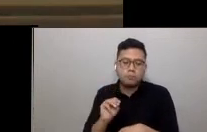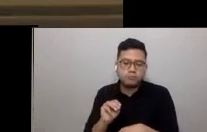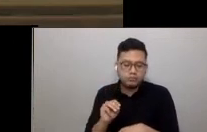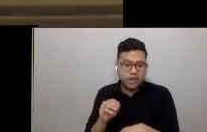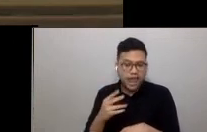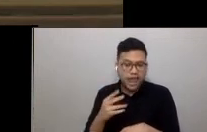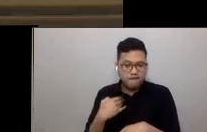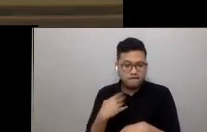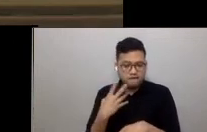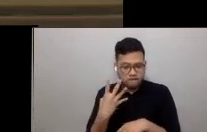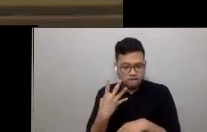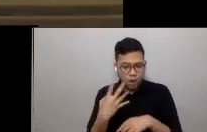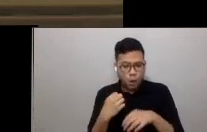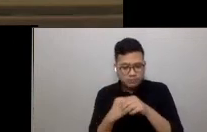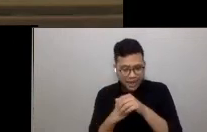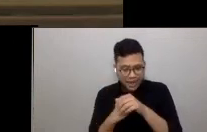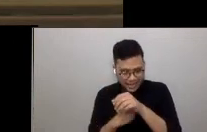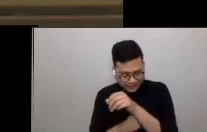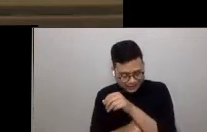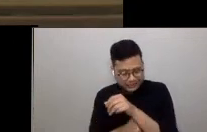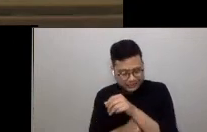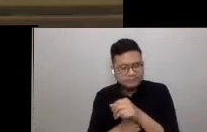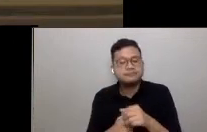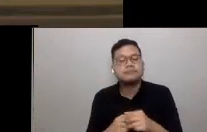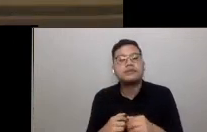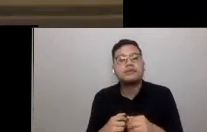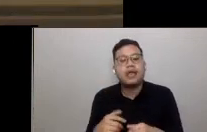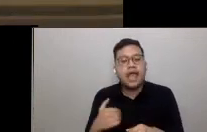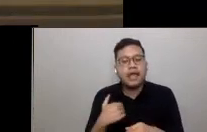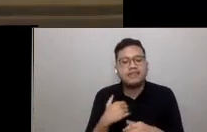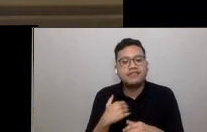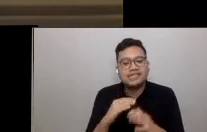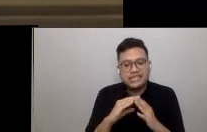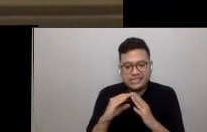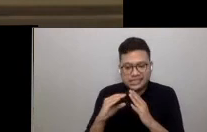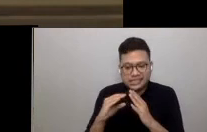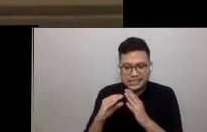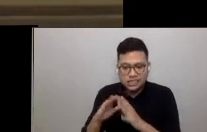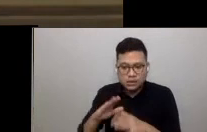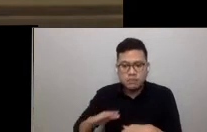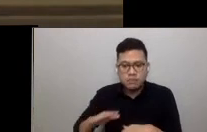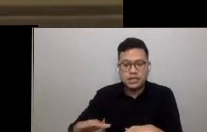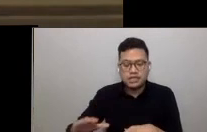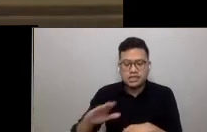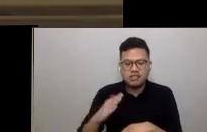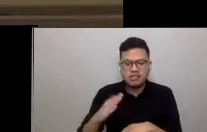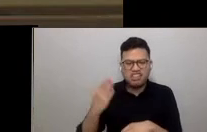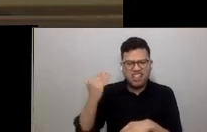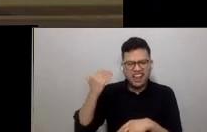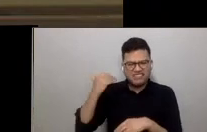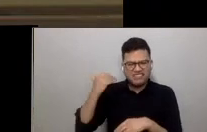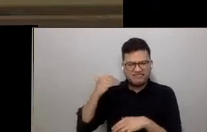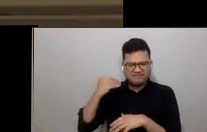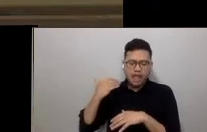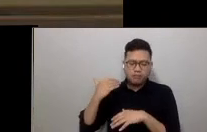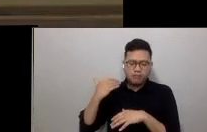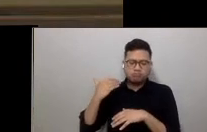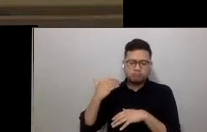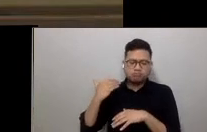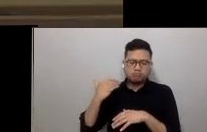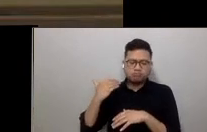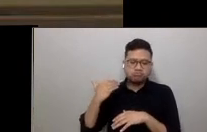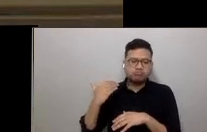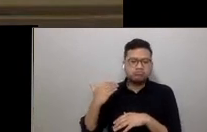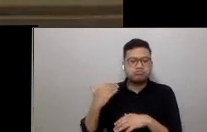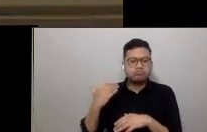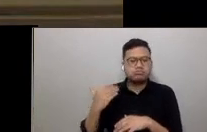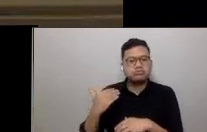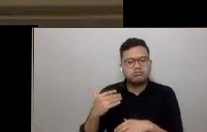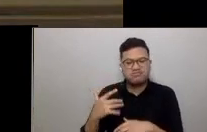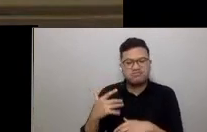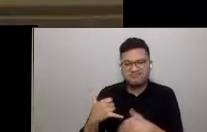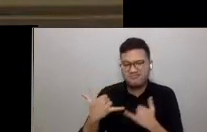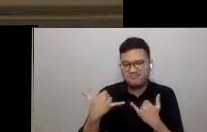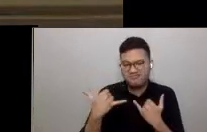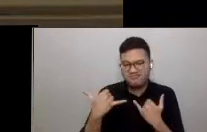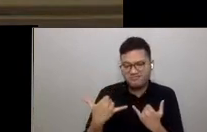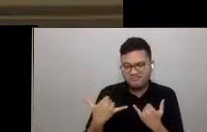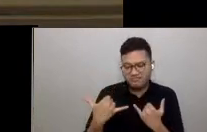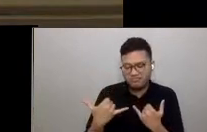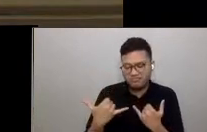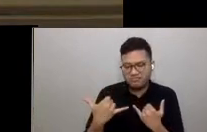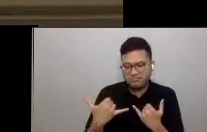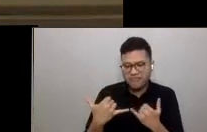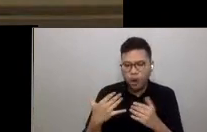Our city spaces, which may have once been imprinted by cultural practices and time-tested rituals, are also being